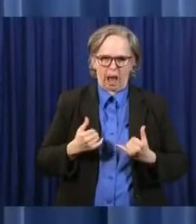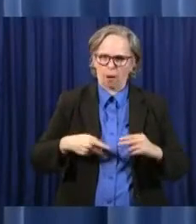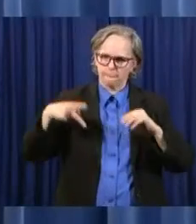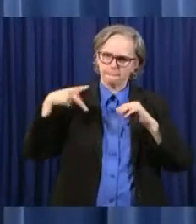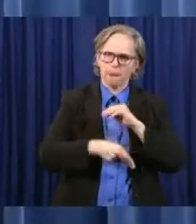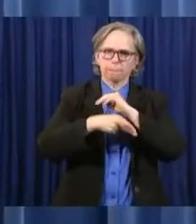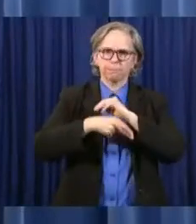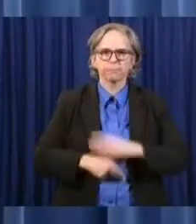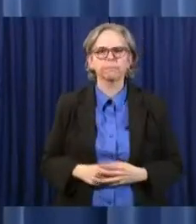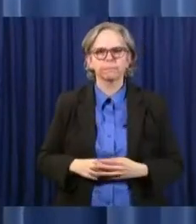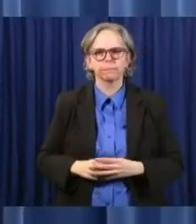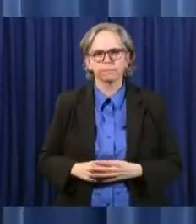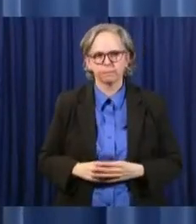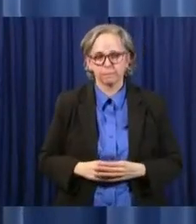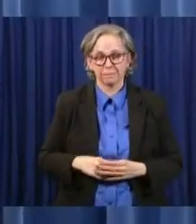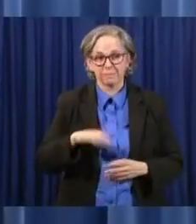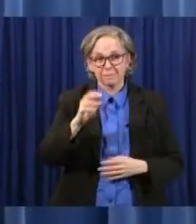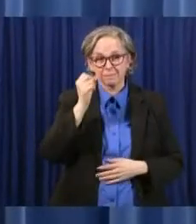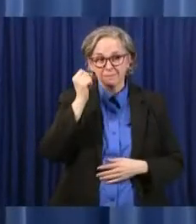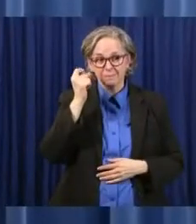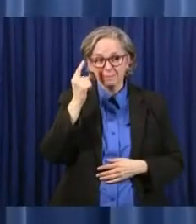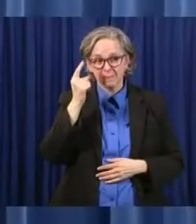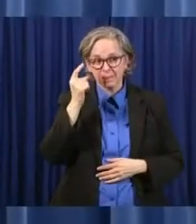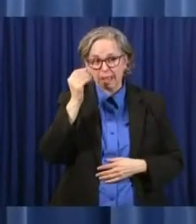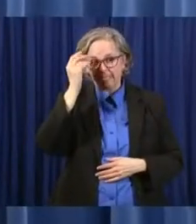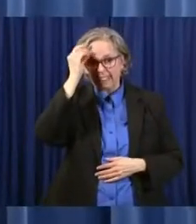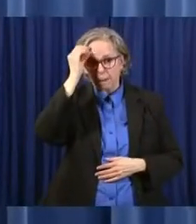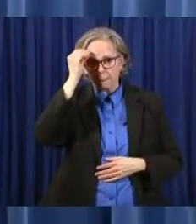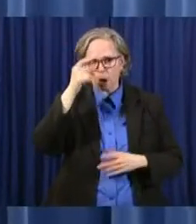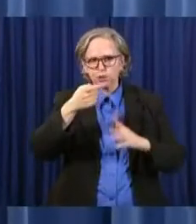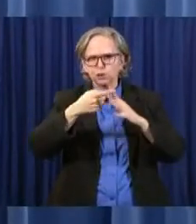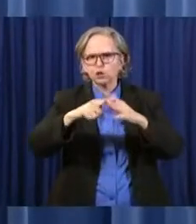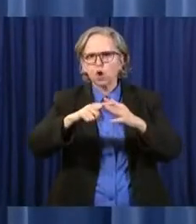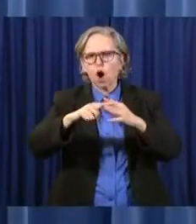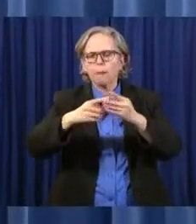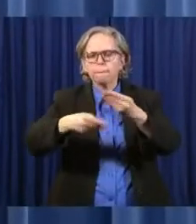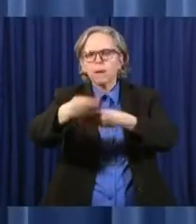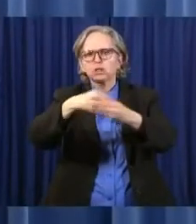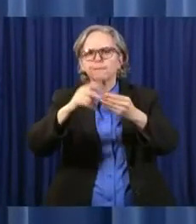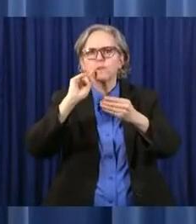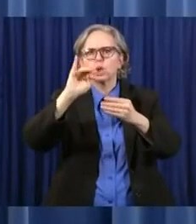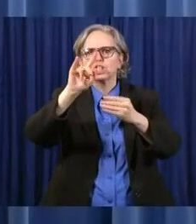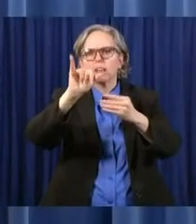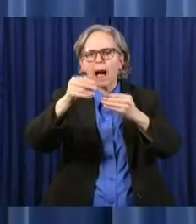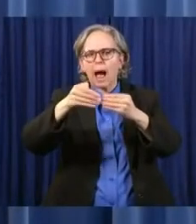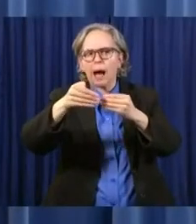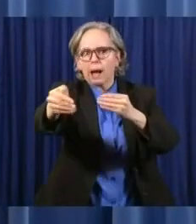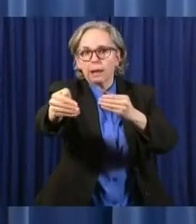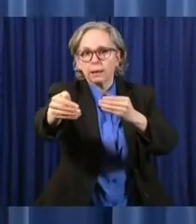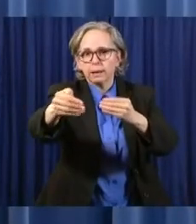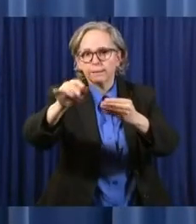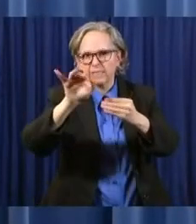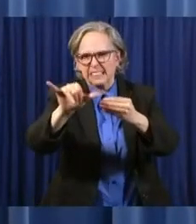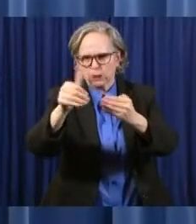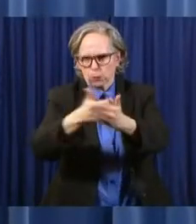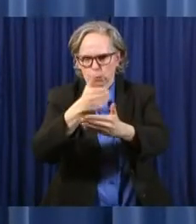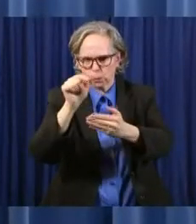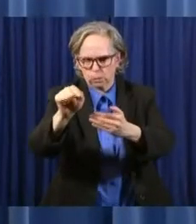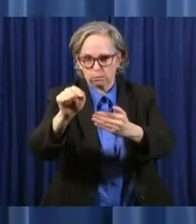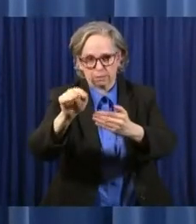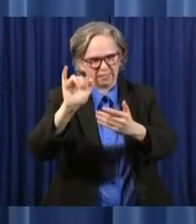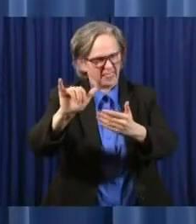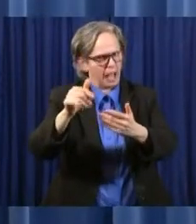to look at the budget that begins in July. So those are discussions that we're going to move immediately, too, because it's going to really be